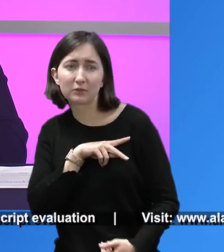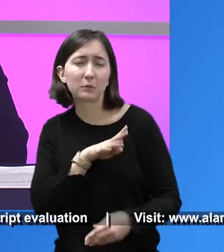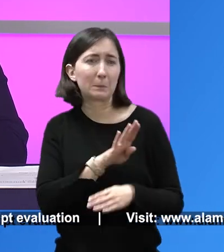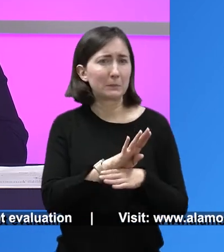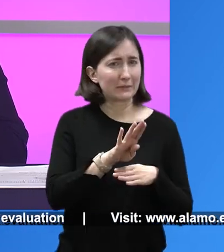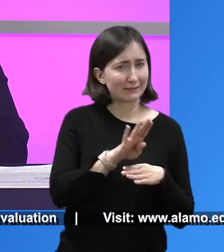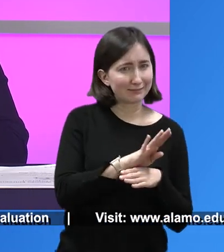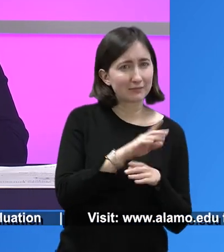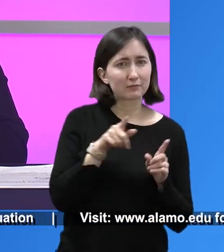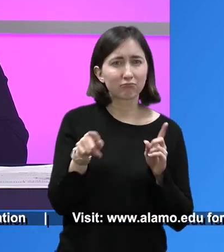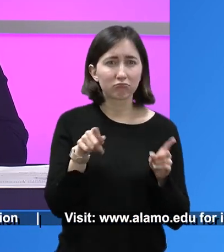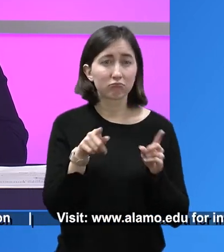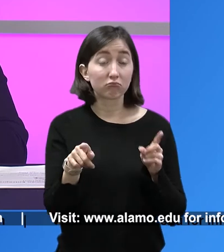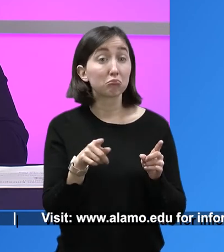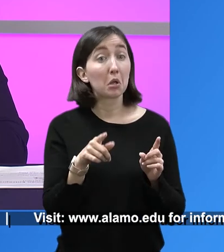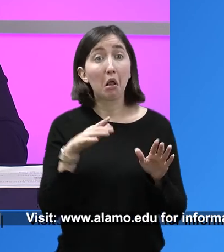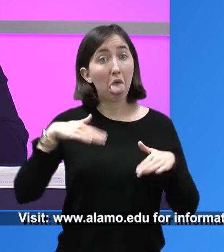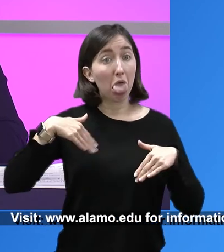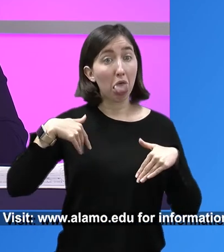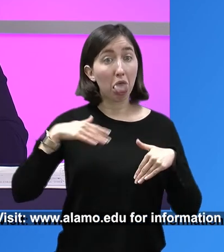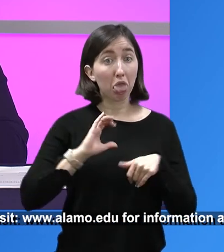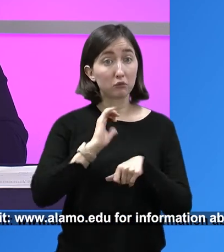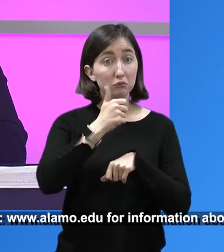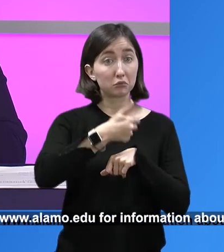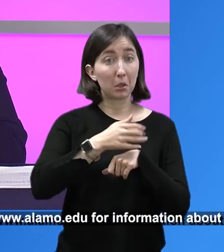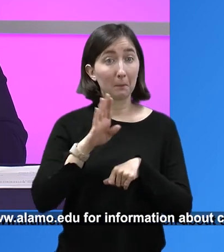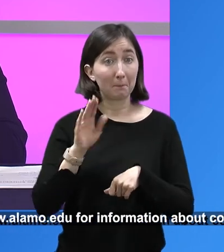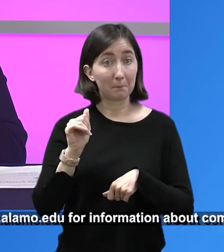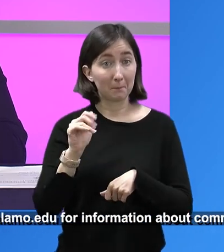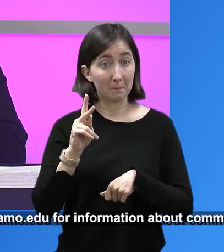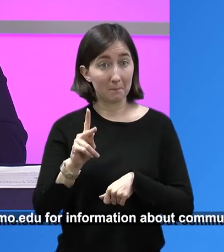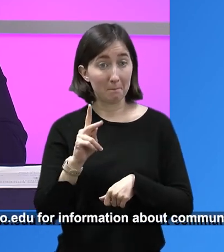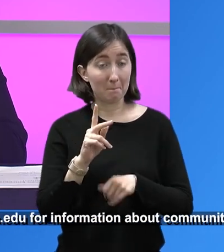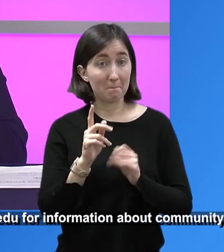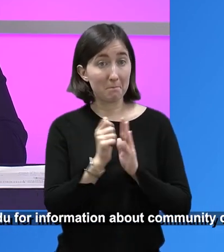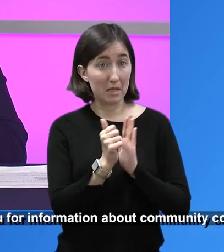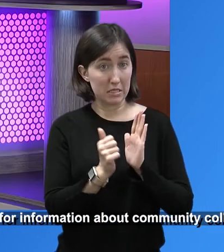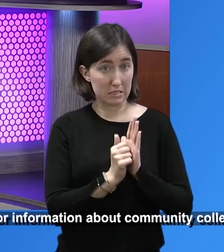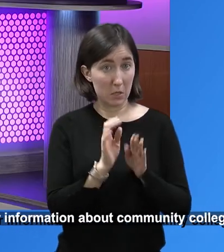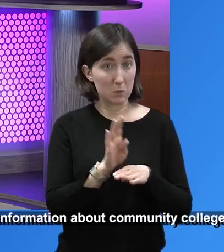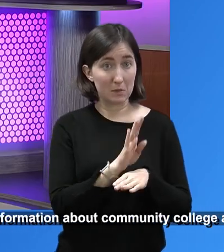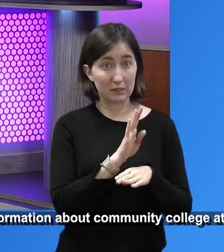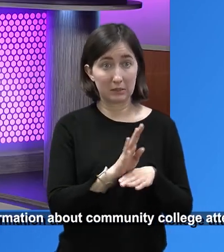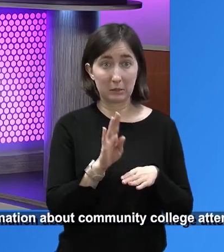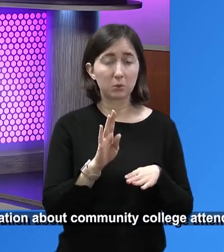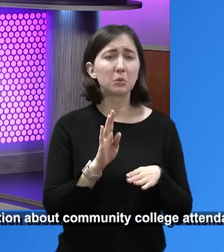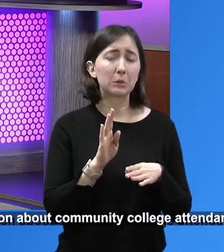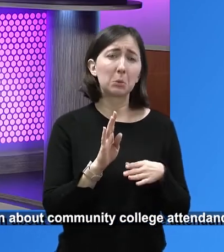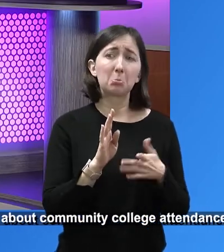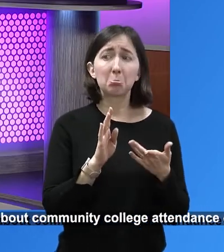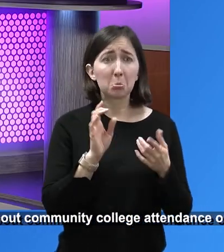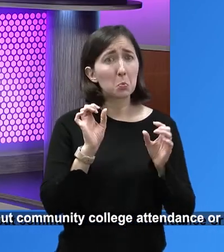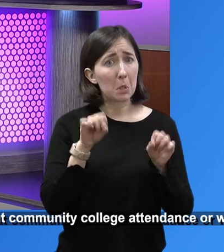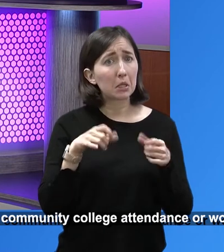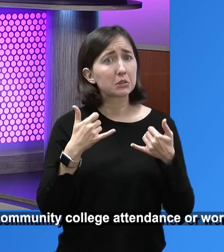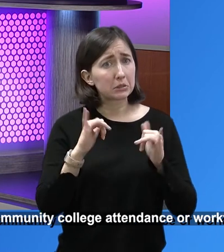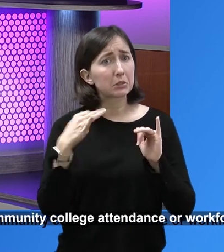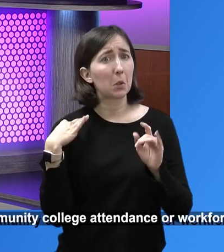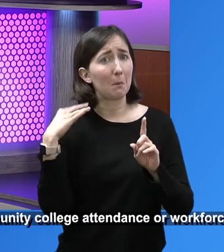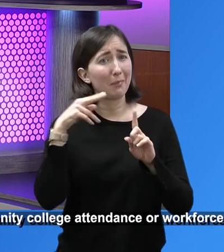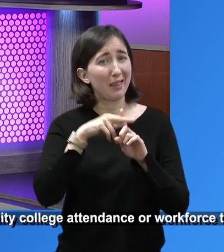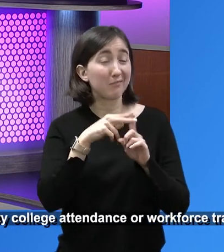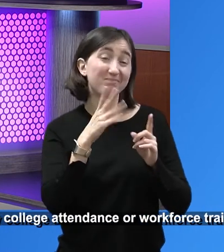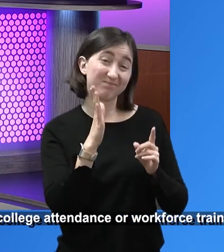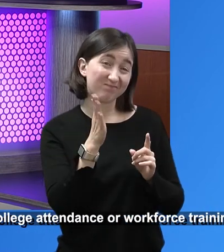don't have a bank account just yet, doesn't mean that you, yeah, doesn't mean that you cannot apply. You